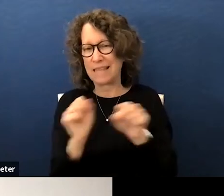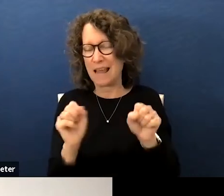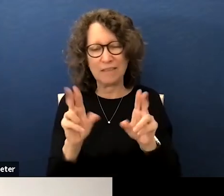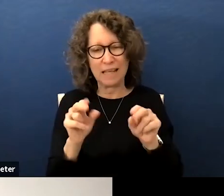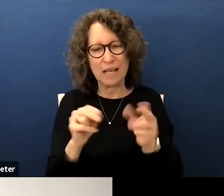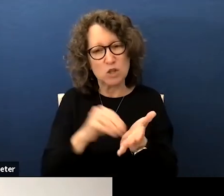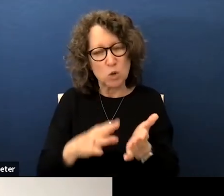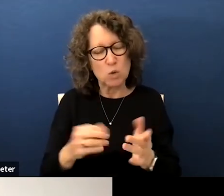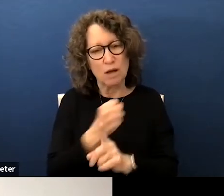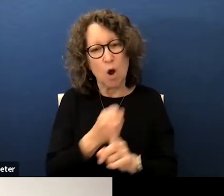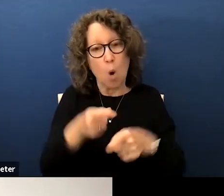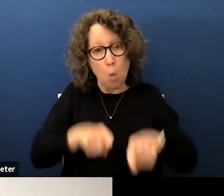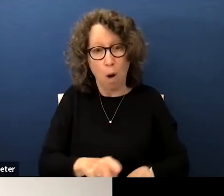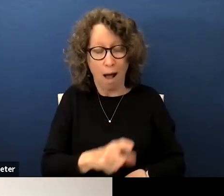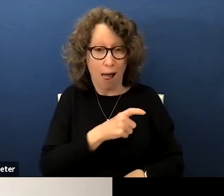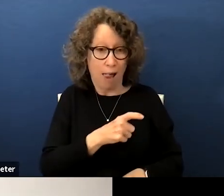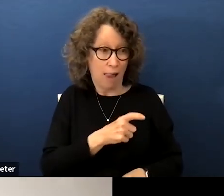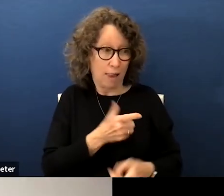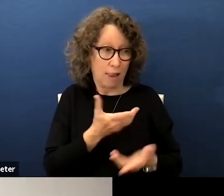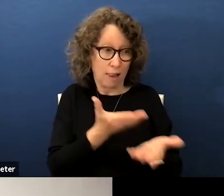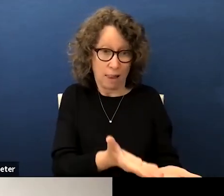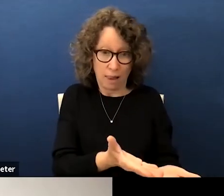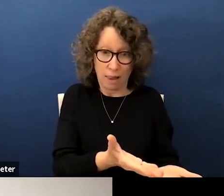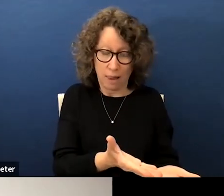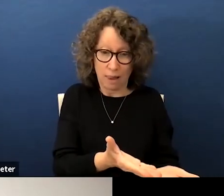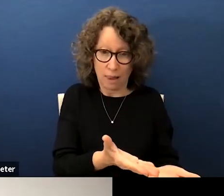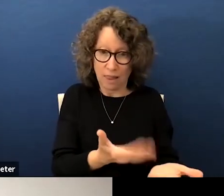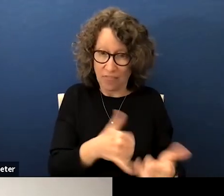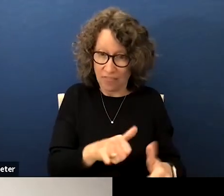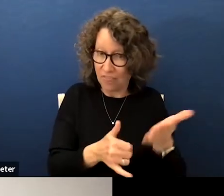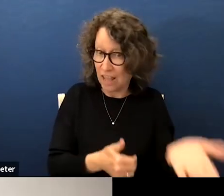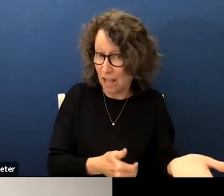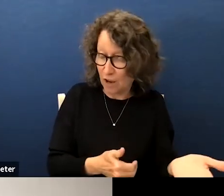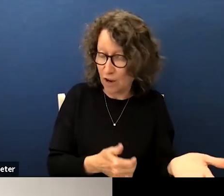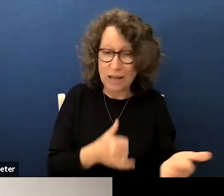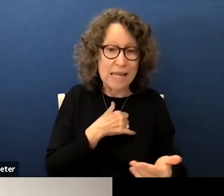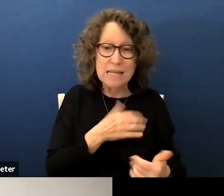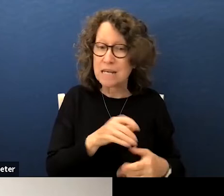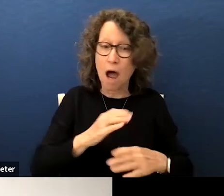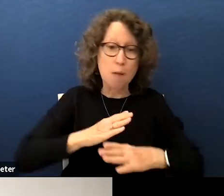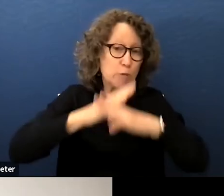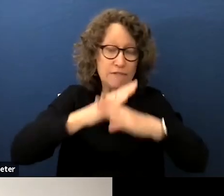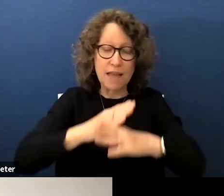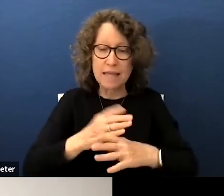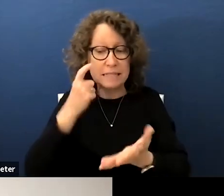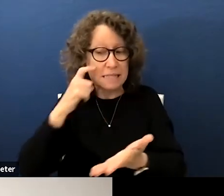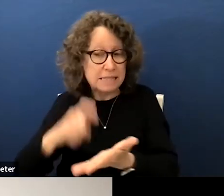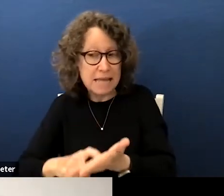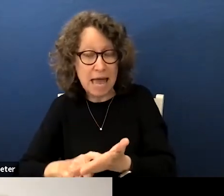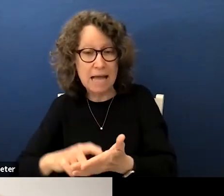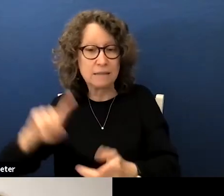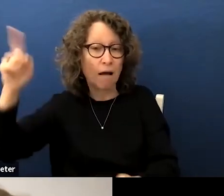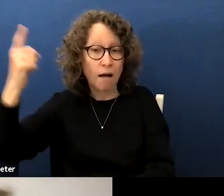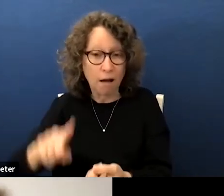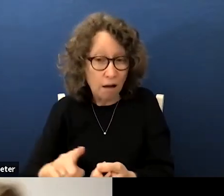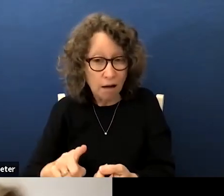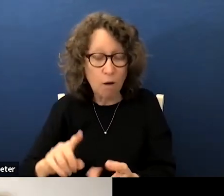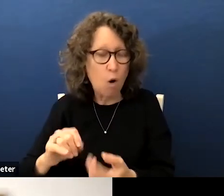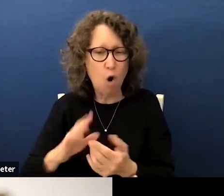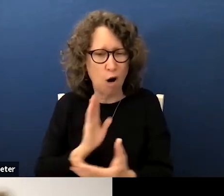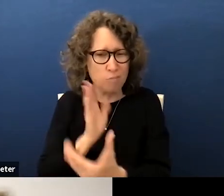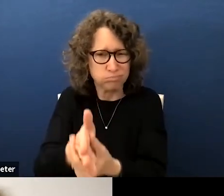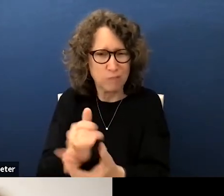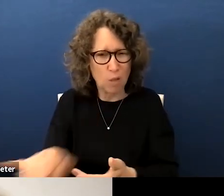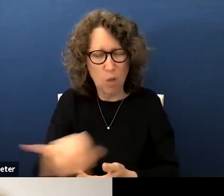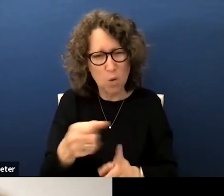attacks occurred while the armed school resource deputy was still stationed there he did not prevent detect de-escalate or intervene on